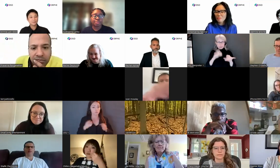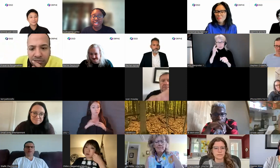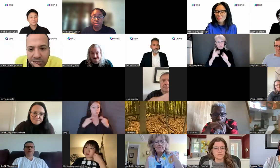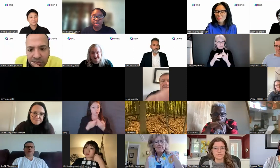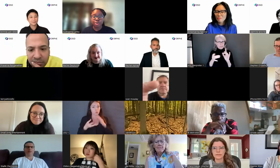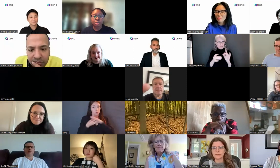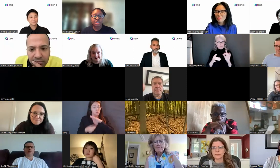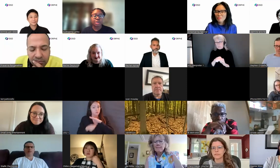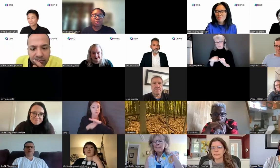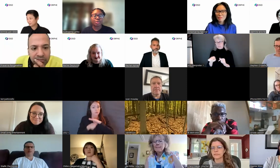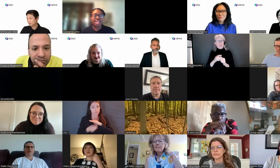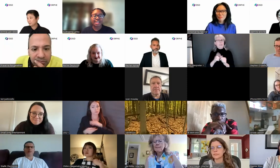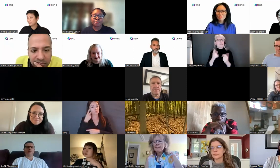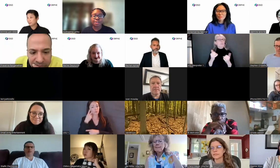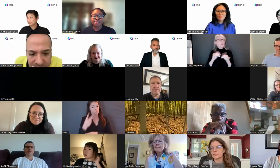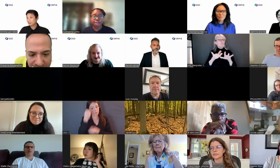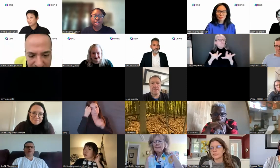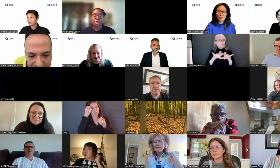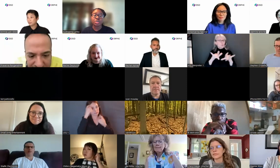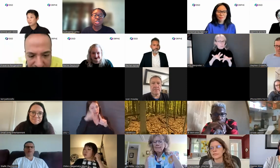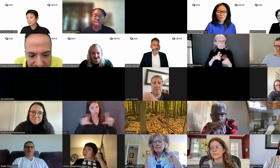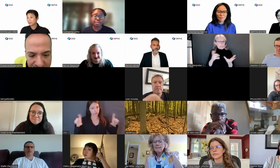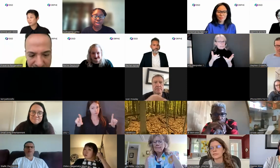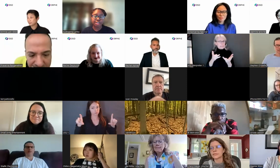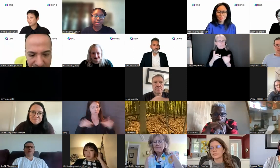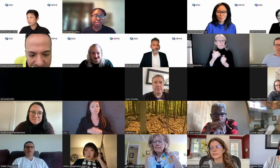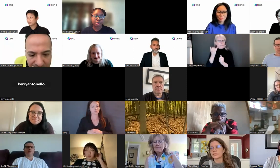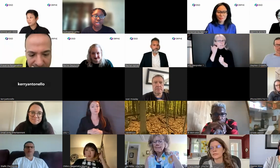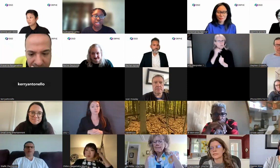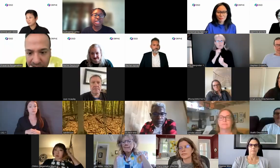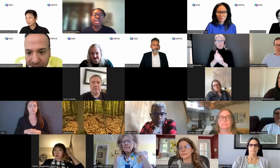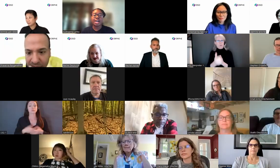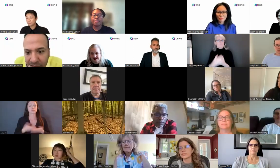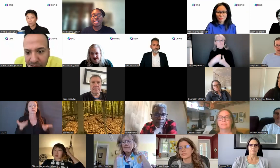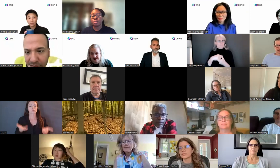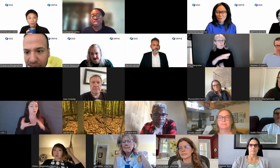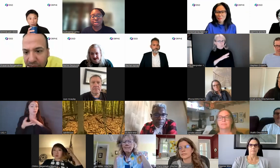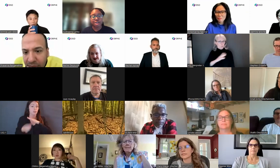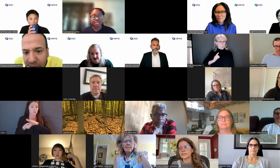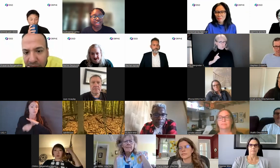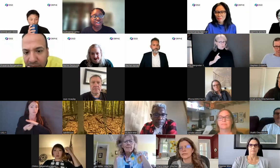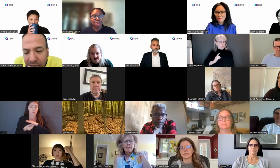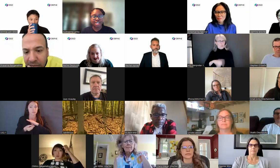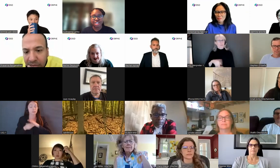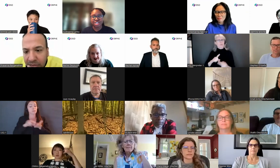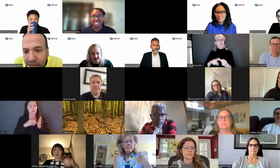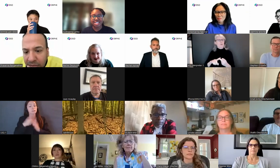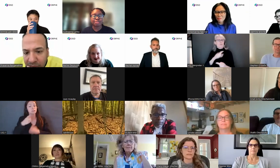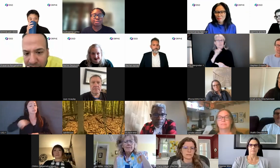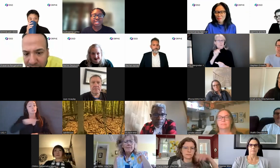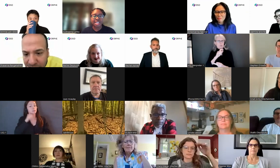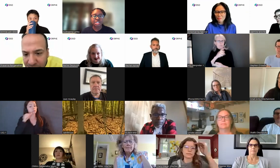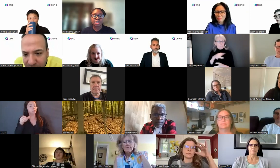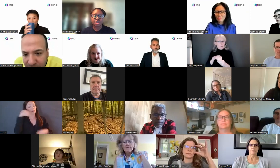So because we are recording, we would like for everyone who's not a part of the board and who's not a part of the accommodations